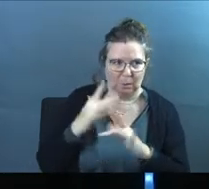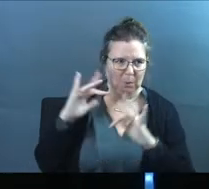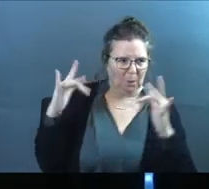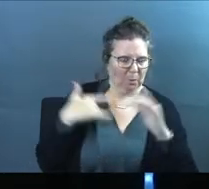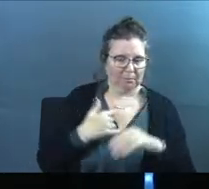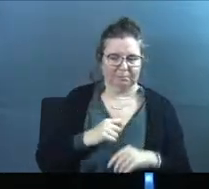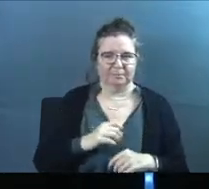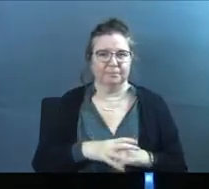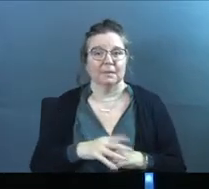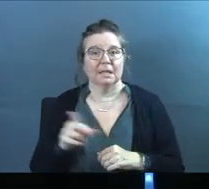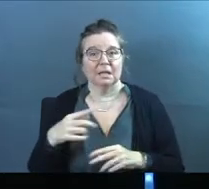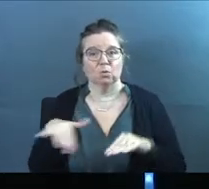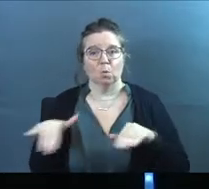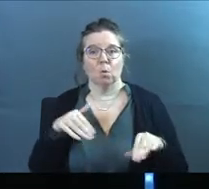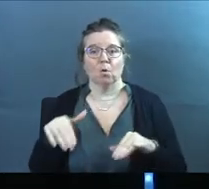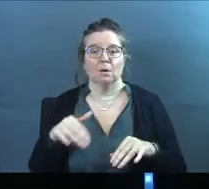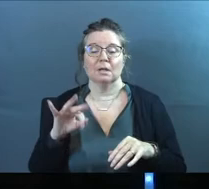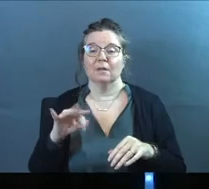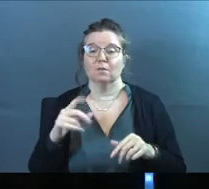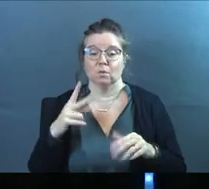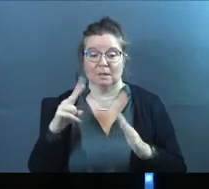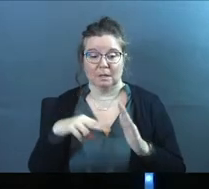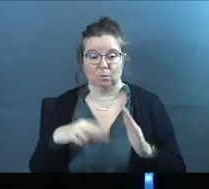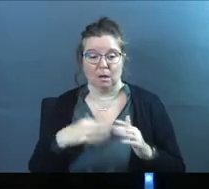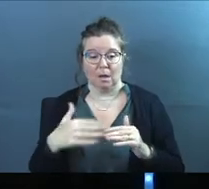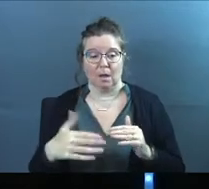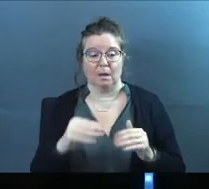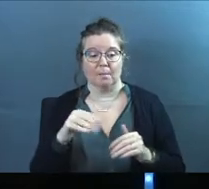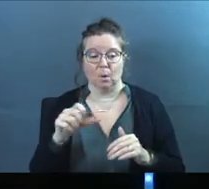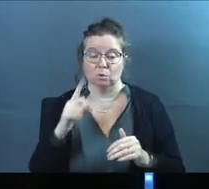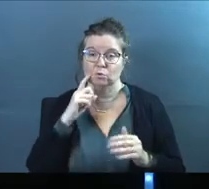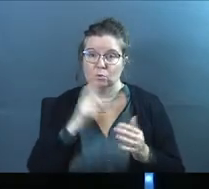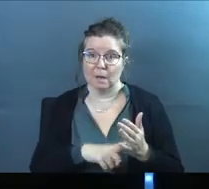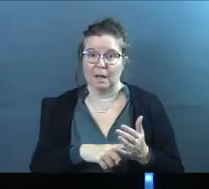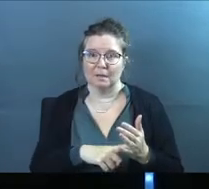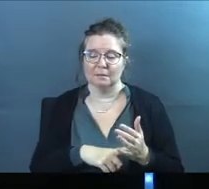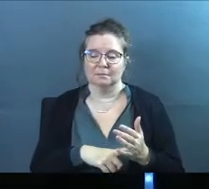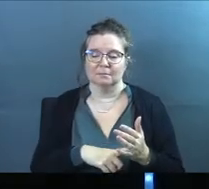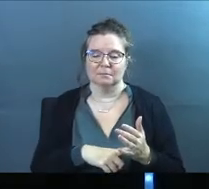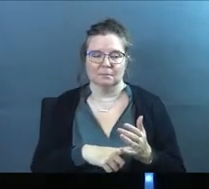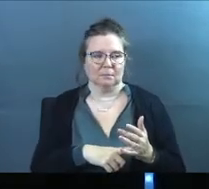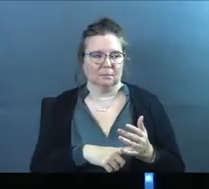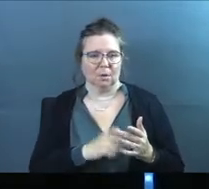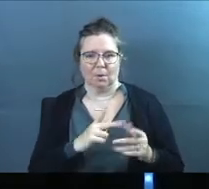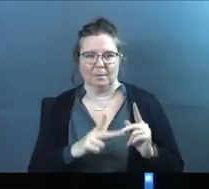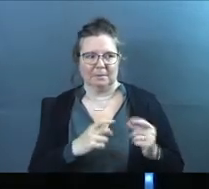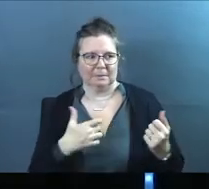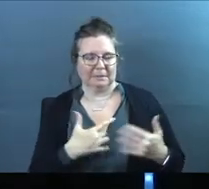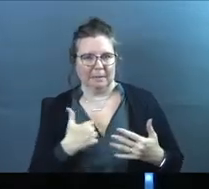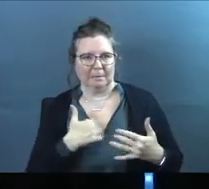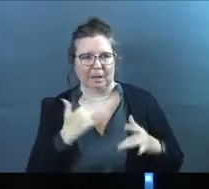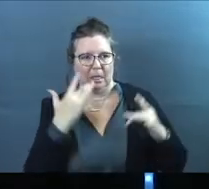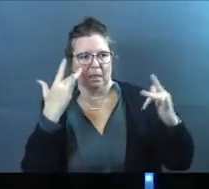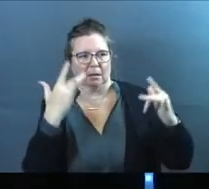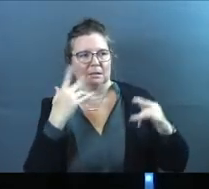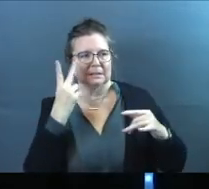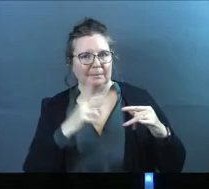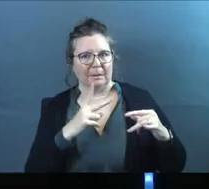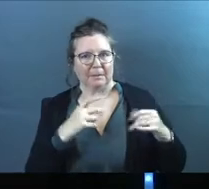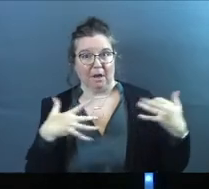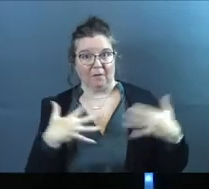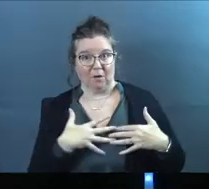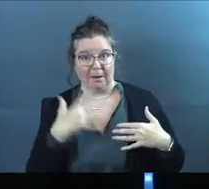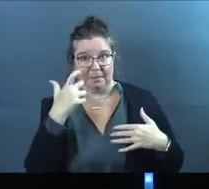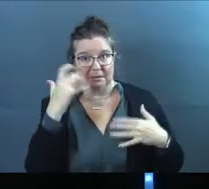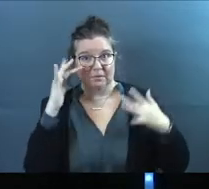him. Don't look at him. And so like, he's walking down. If you keep reading on, actually, Moses recognizes finally like, oh, I'm, yo, you know what mean? And he sees that people are kind of